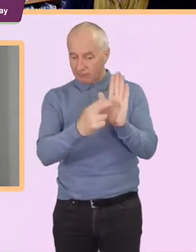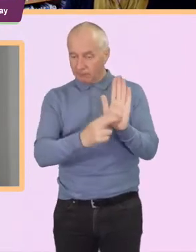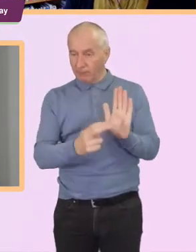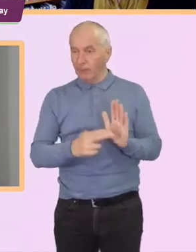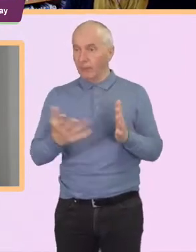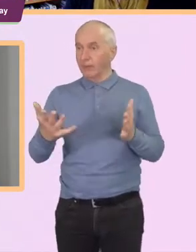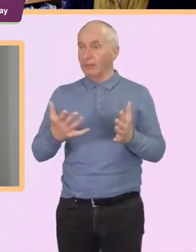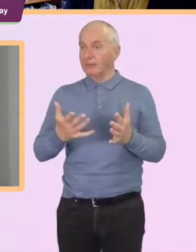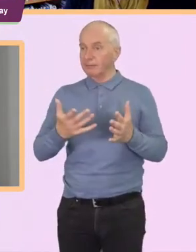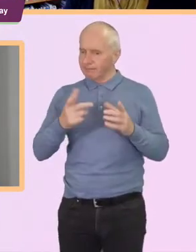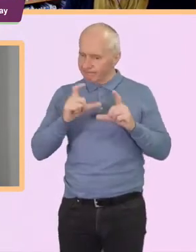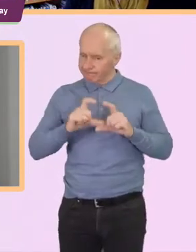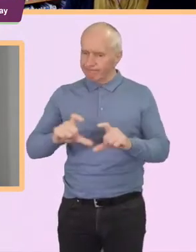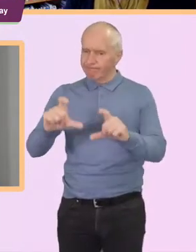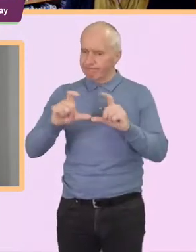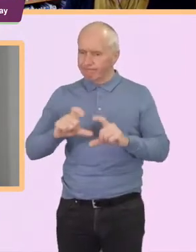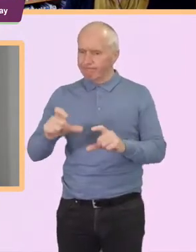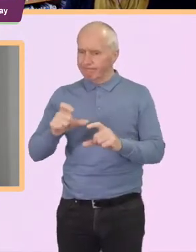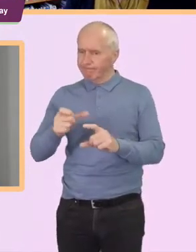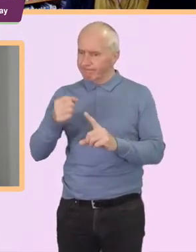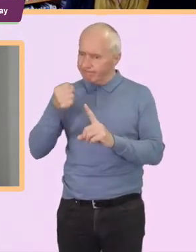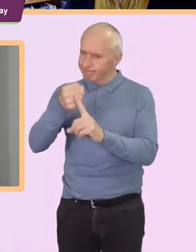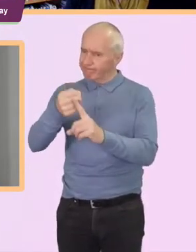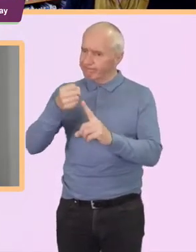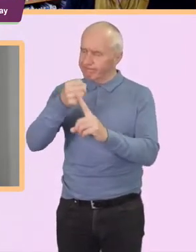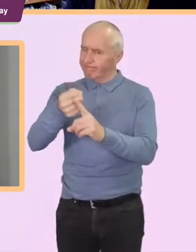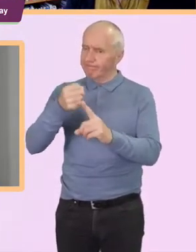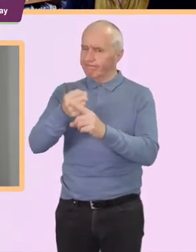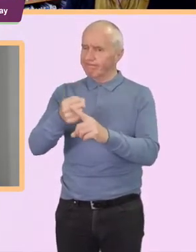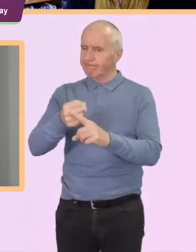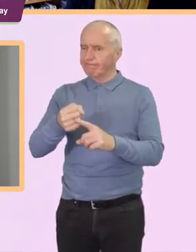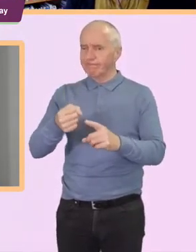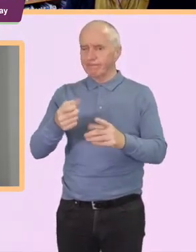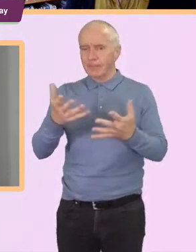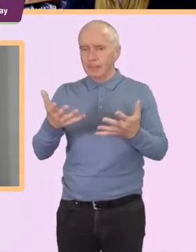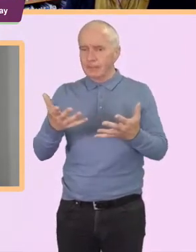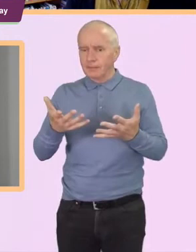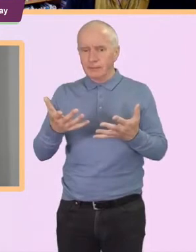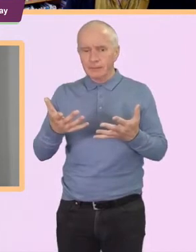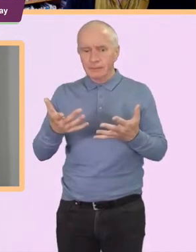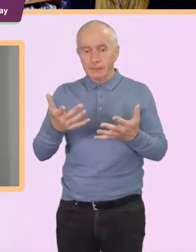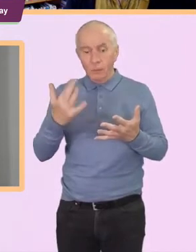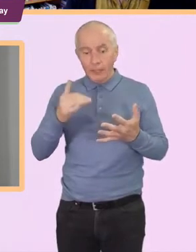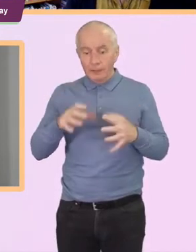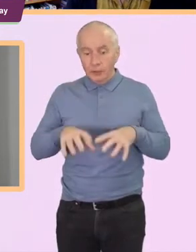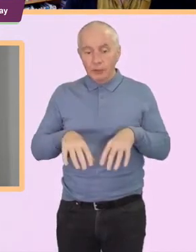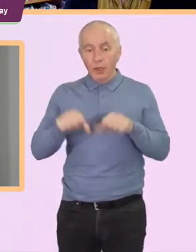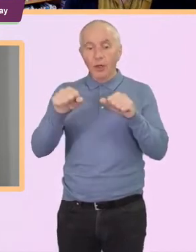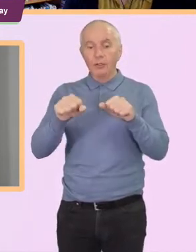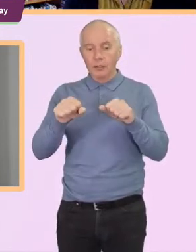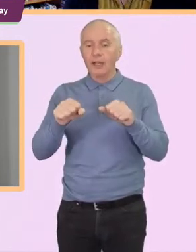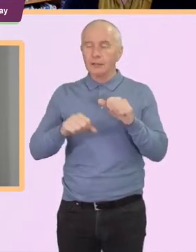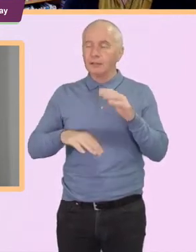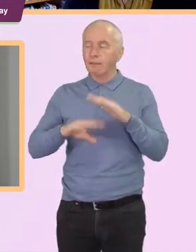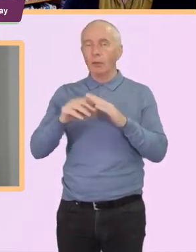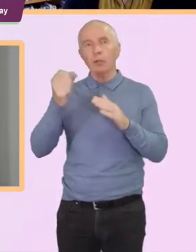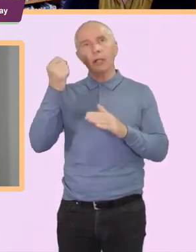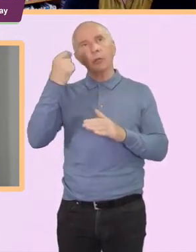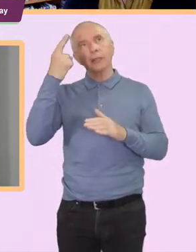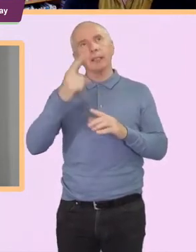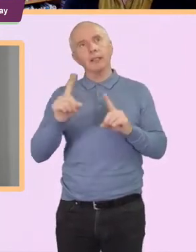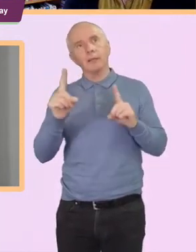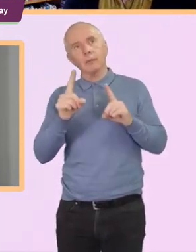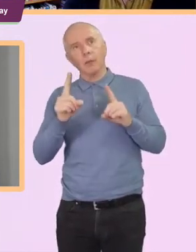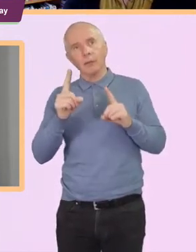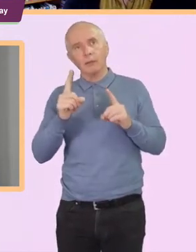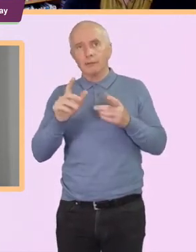keep the story going keep the um the issues alive once we have got an understanding about about what